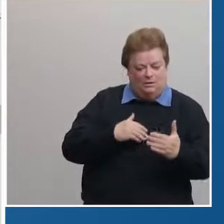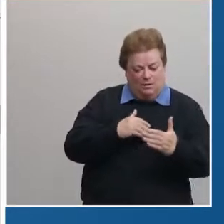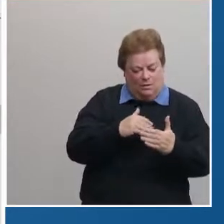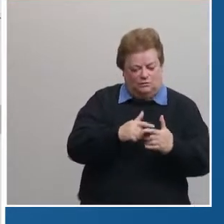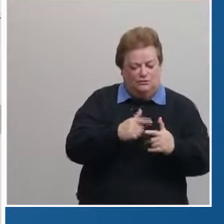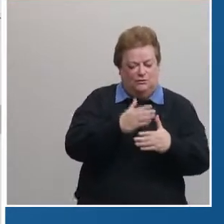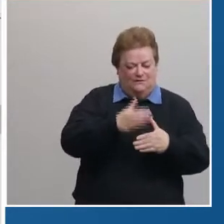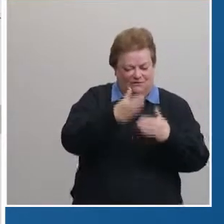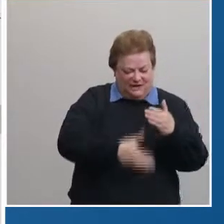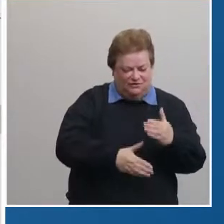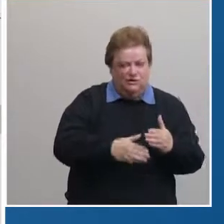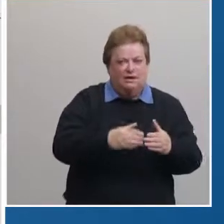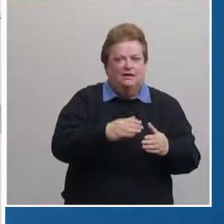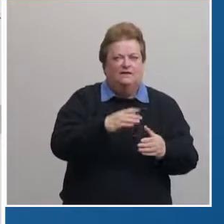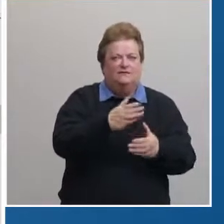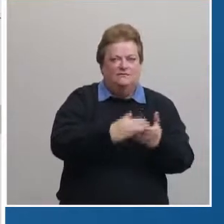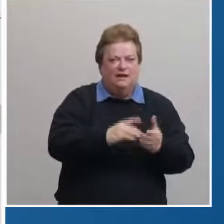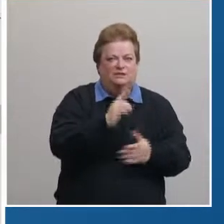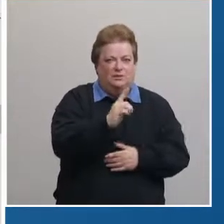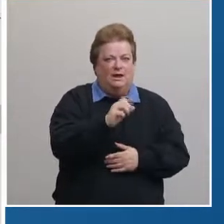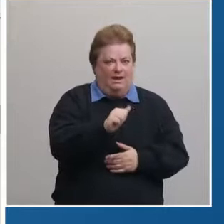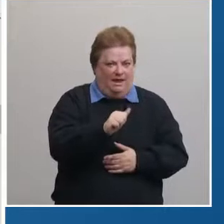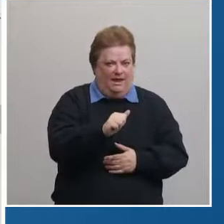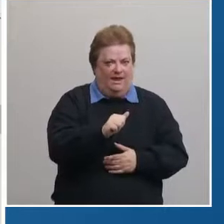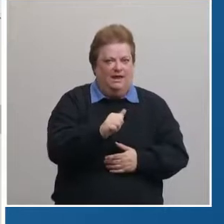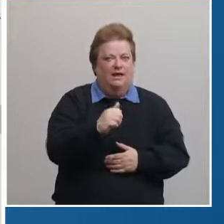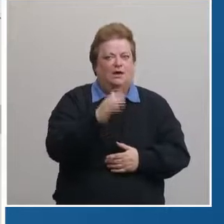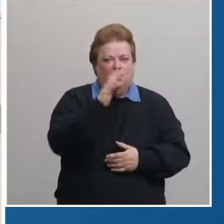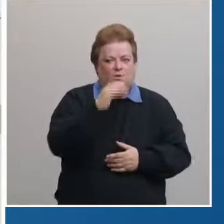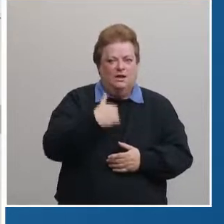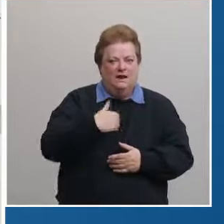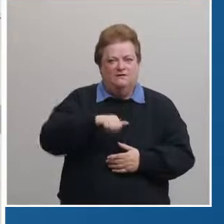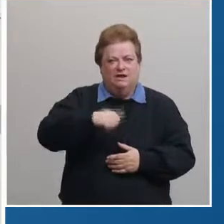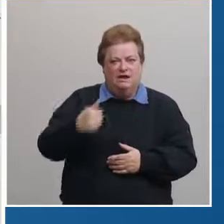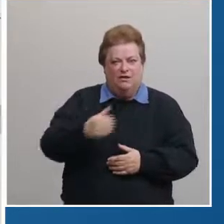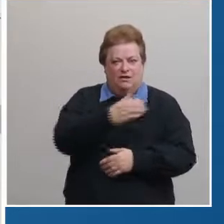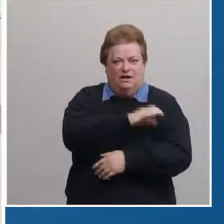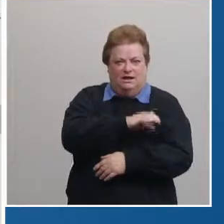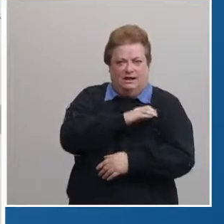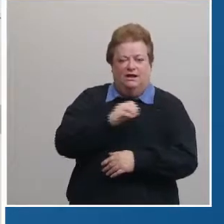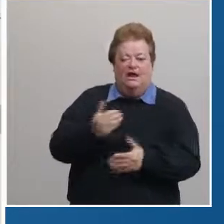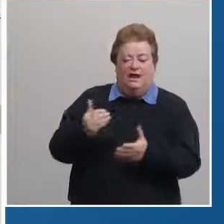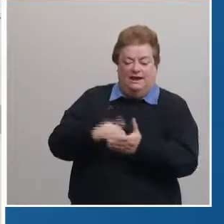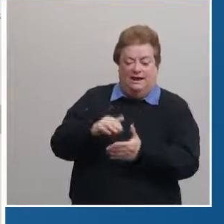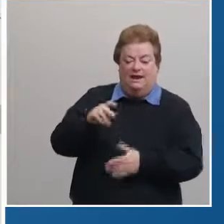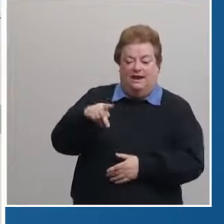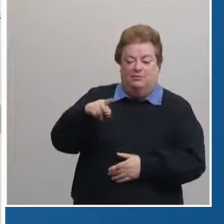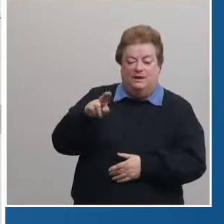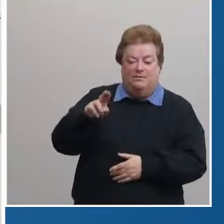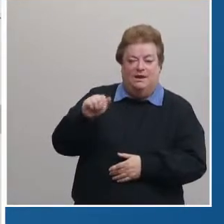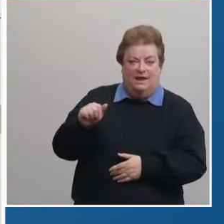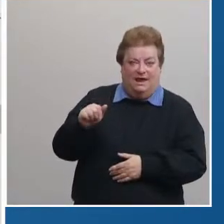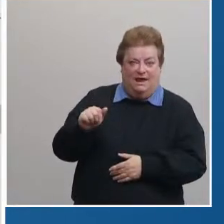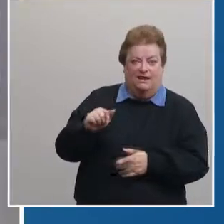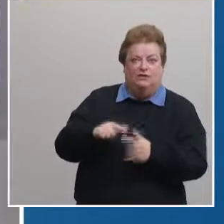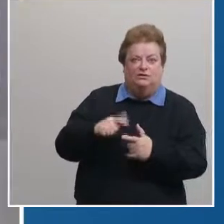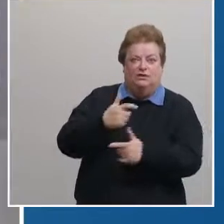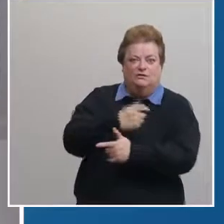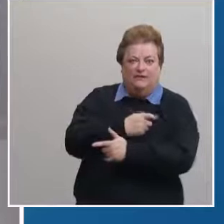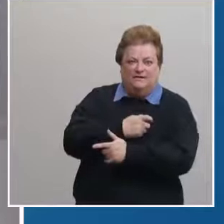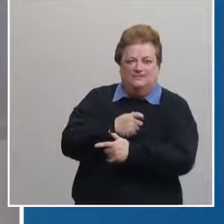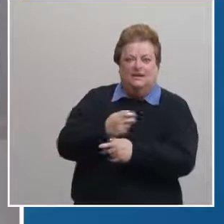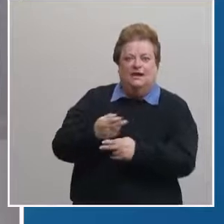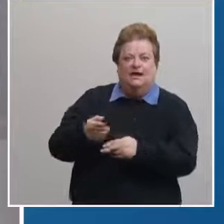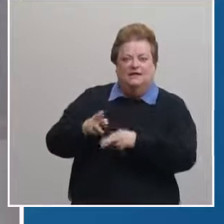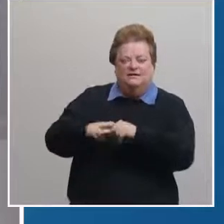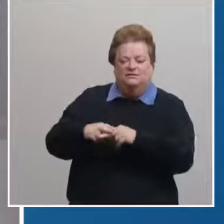our current phase and we will be holding another clinic this week again at pinnacle bank arena to vaccinate some